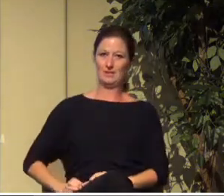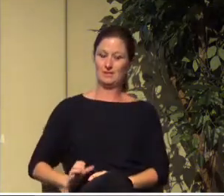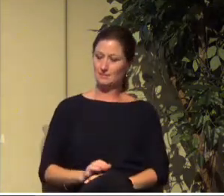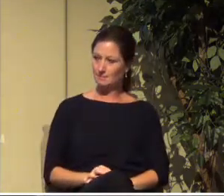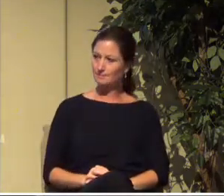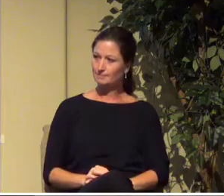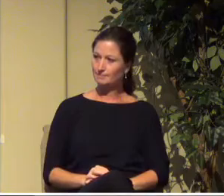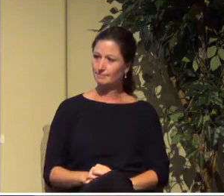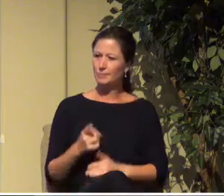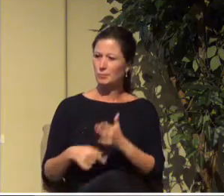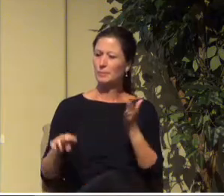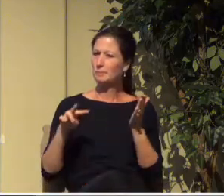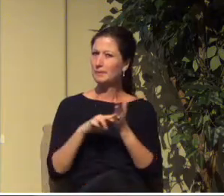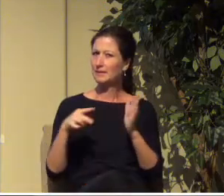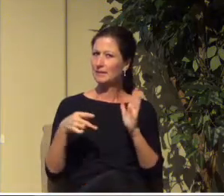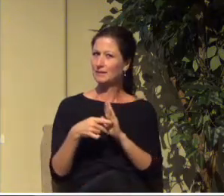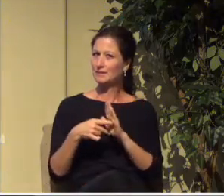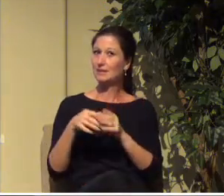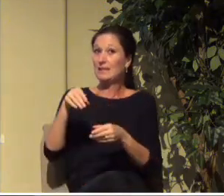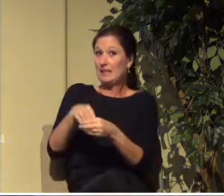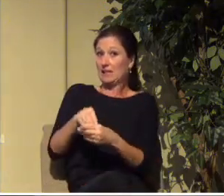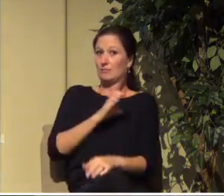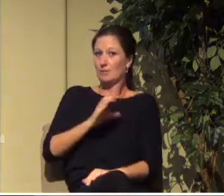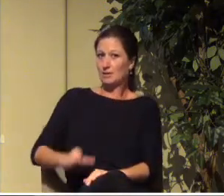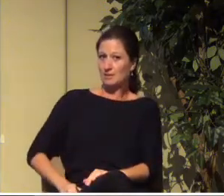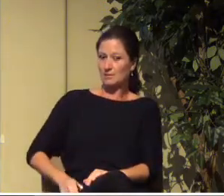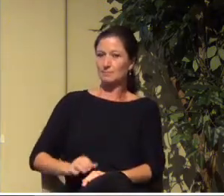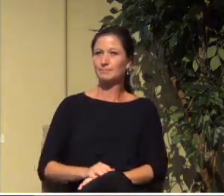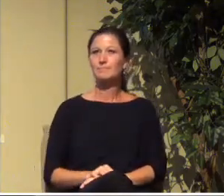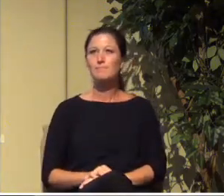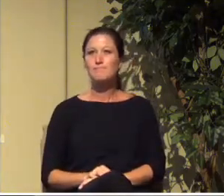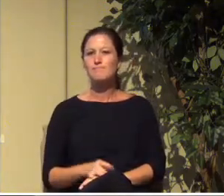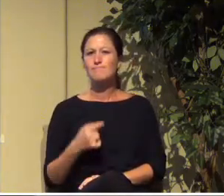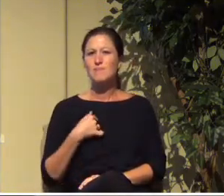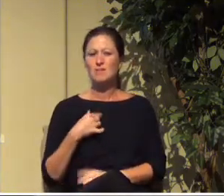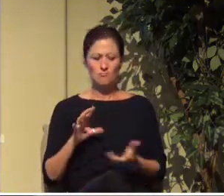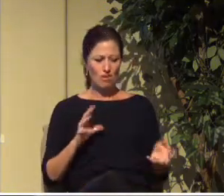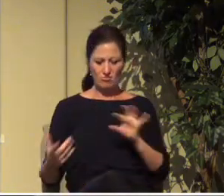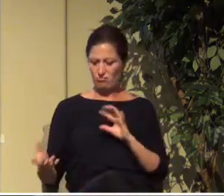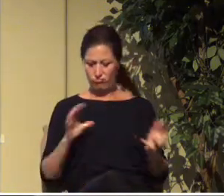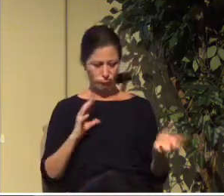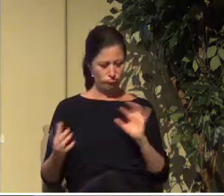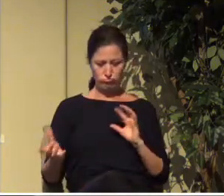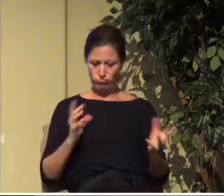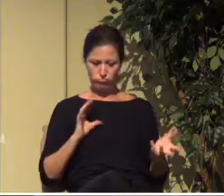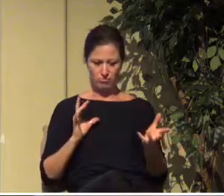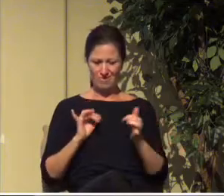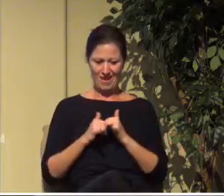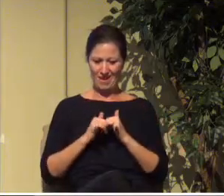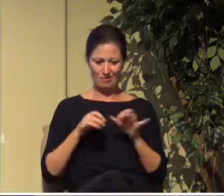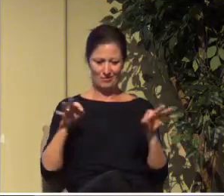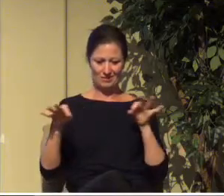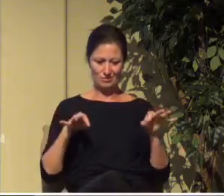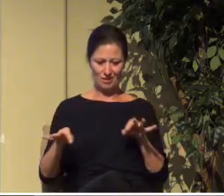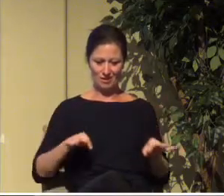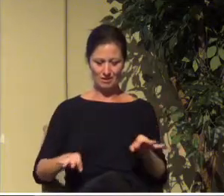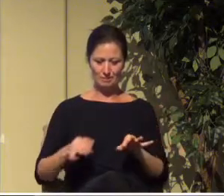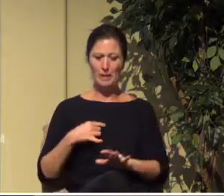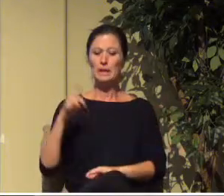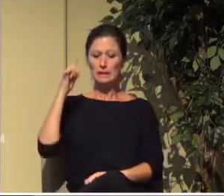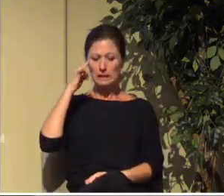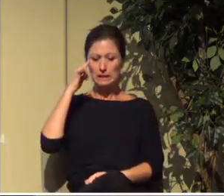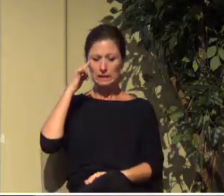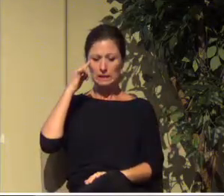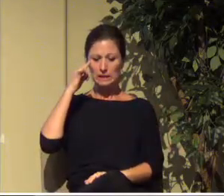So what does it mean to be in Christ? I was wrestling back and forth with how to describe this. And I think I'm going to try to